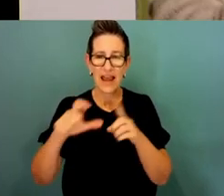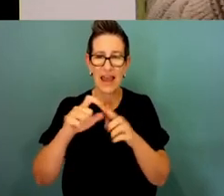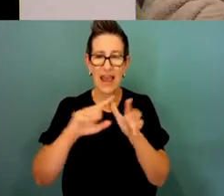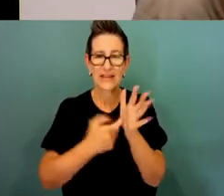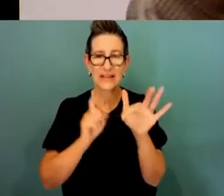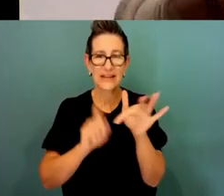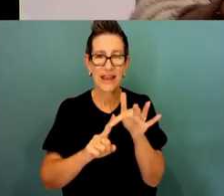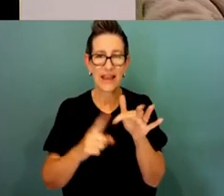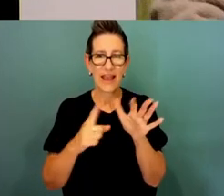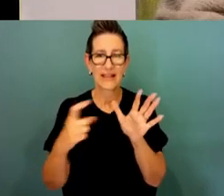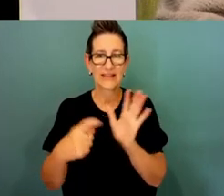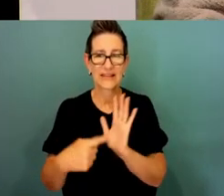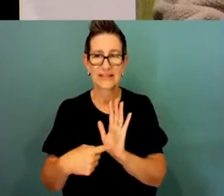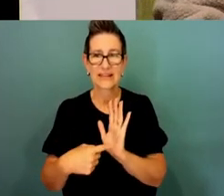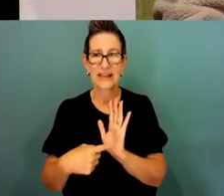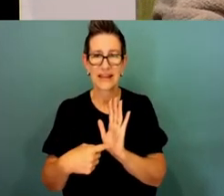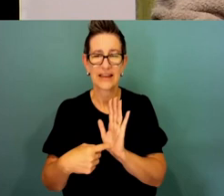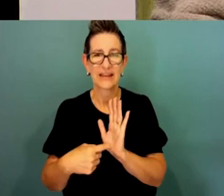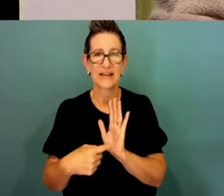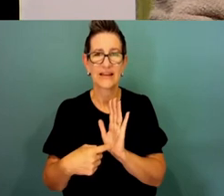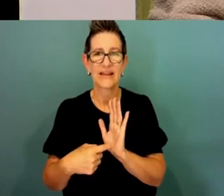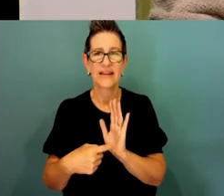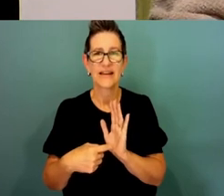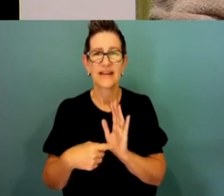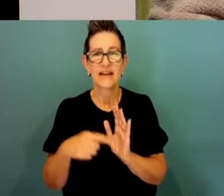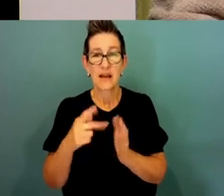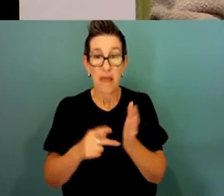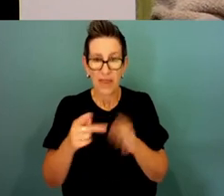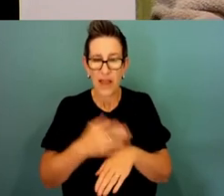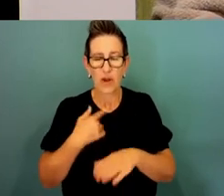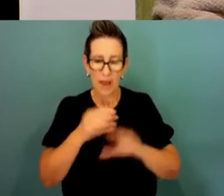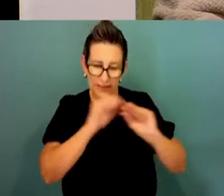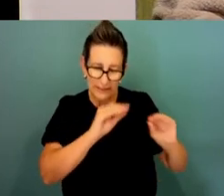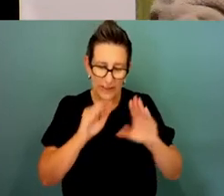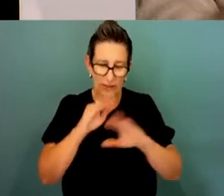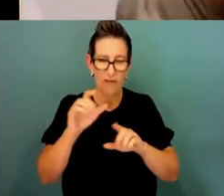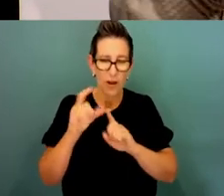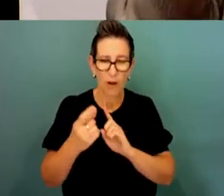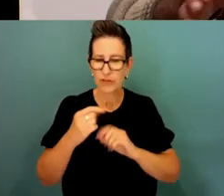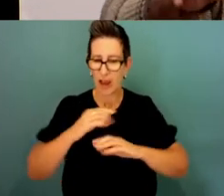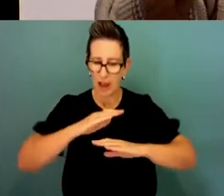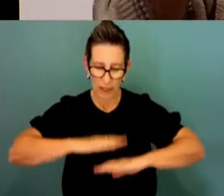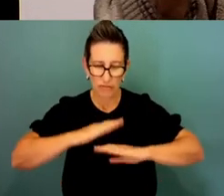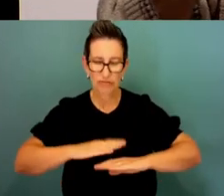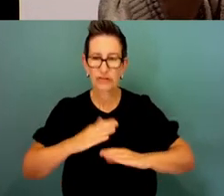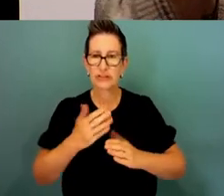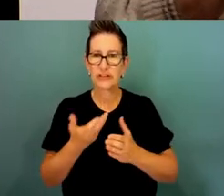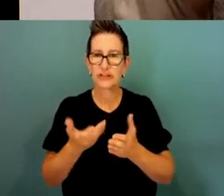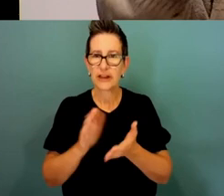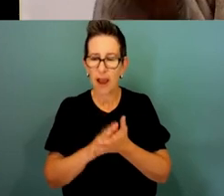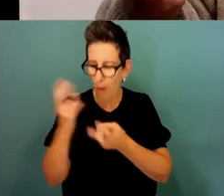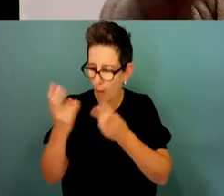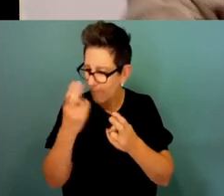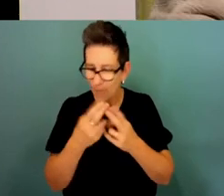Now, through them, I do a lot of cultural awareness works. I teach people about country and what to look for on country when